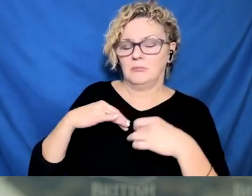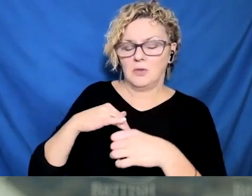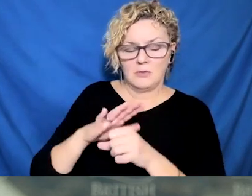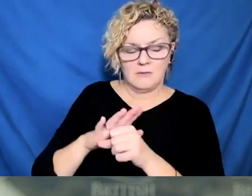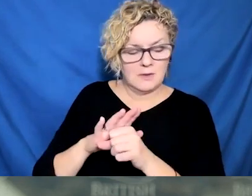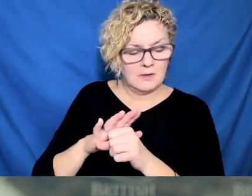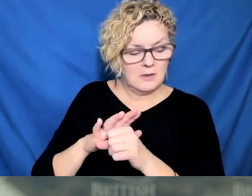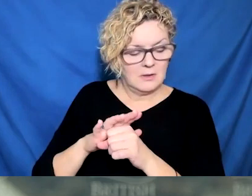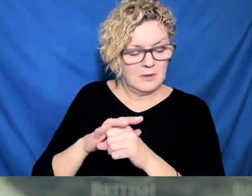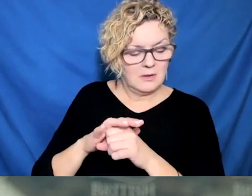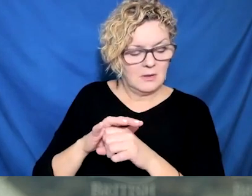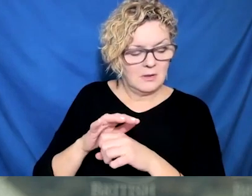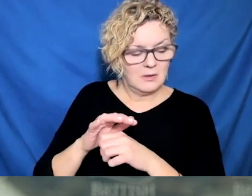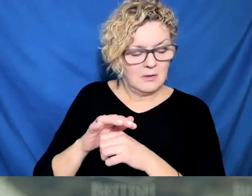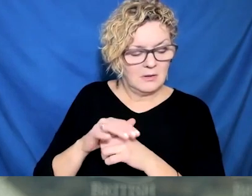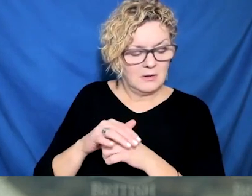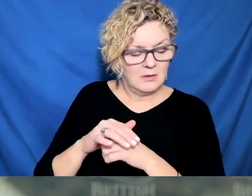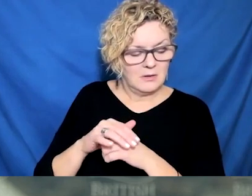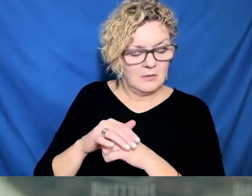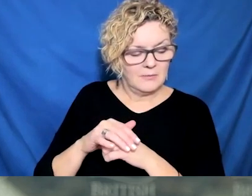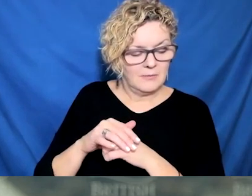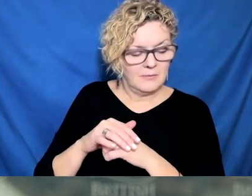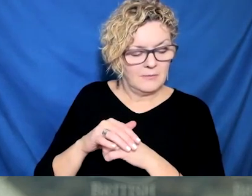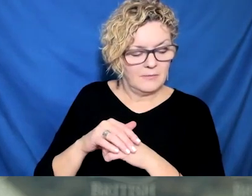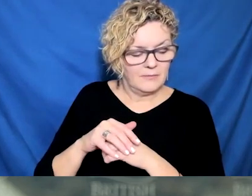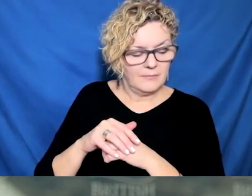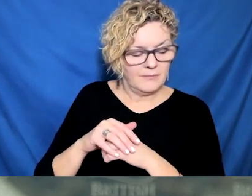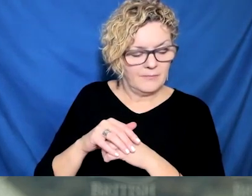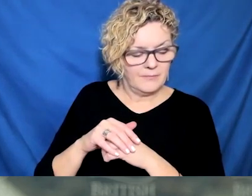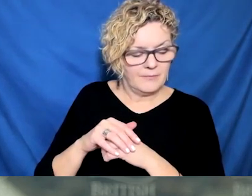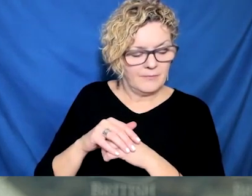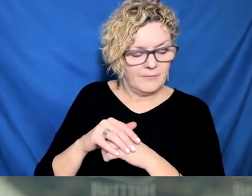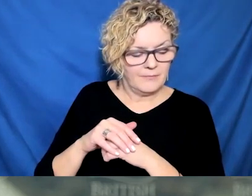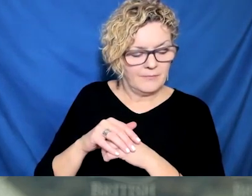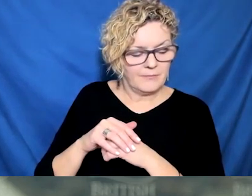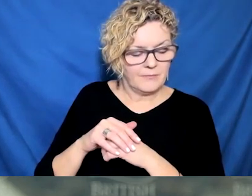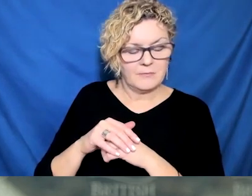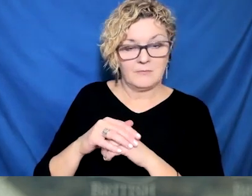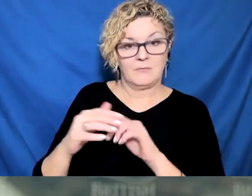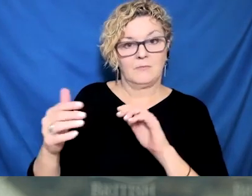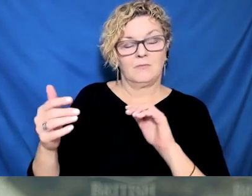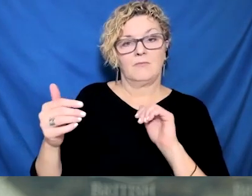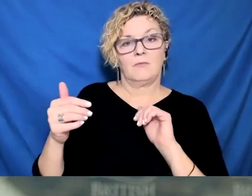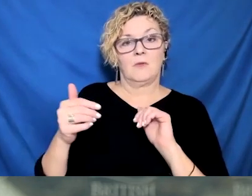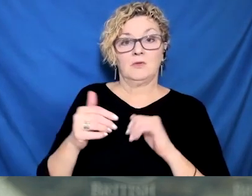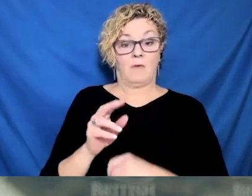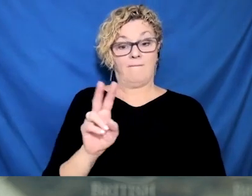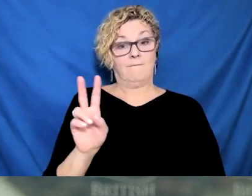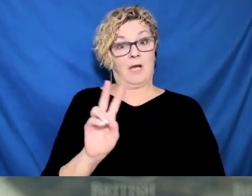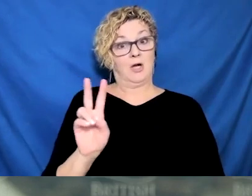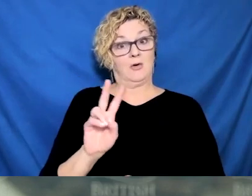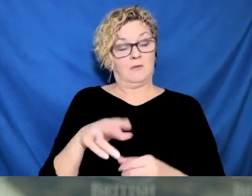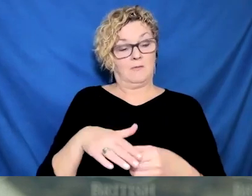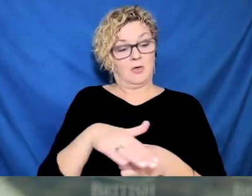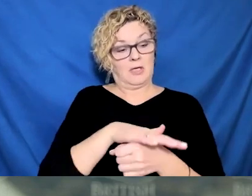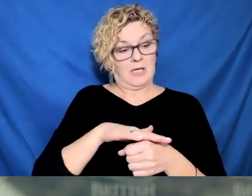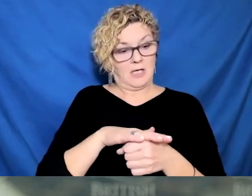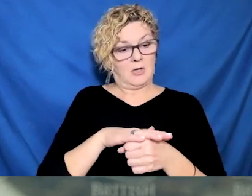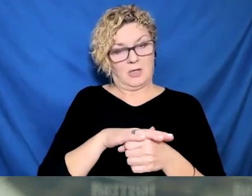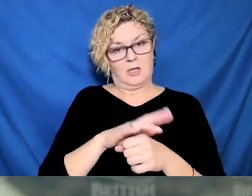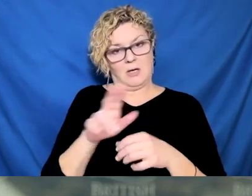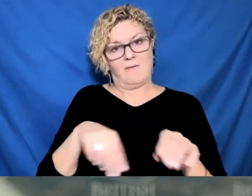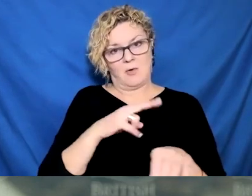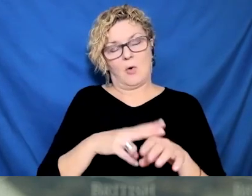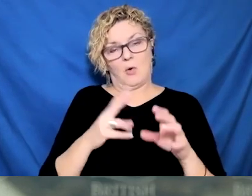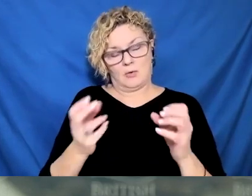The press conference happened, I believe, at 1.30. And so, and questions, and we answered questions from mayors across interior